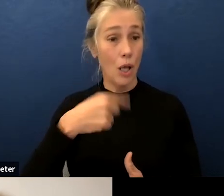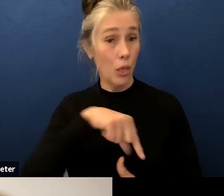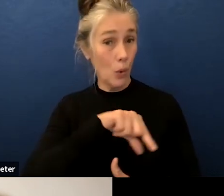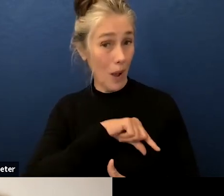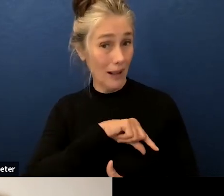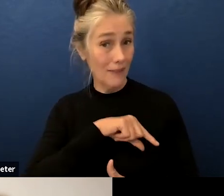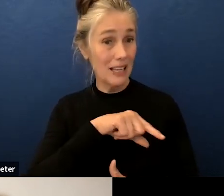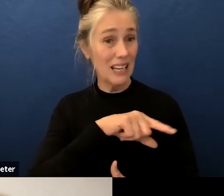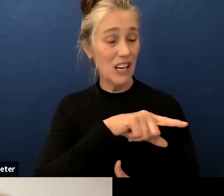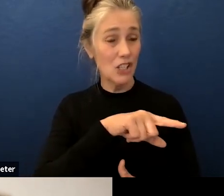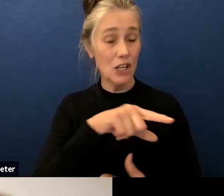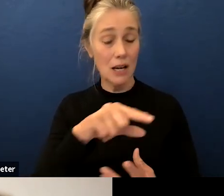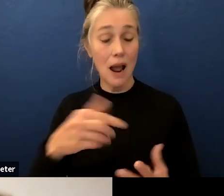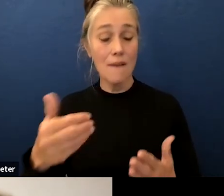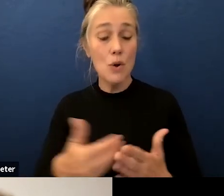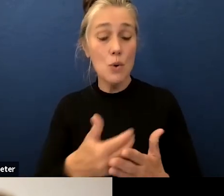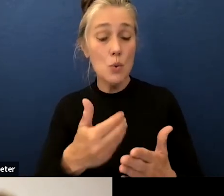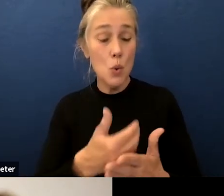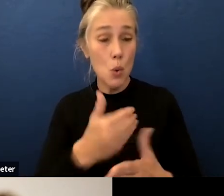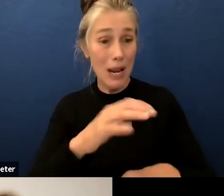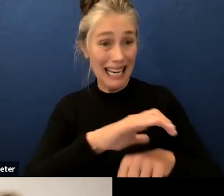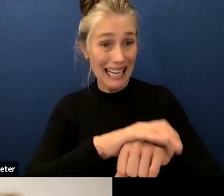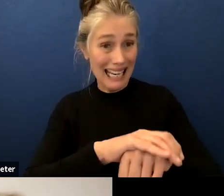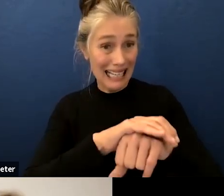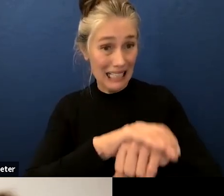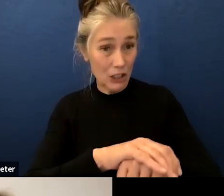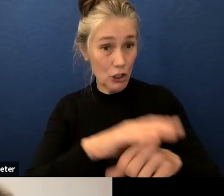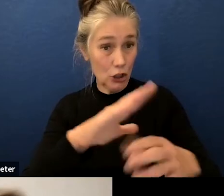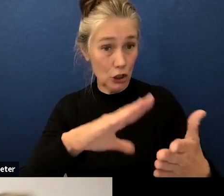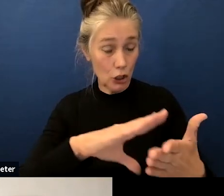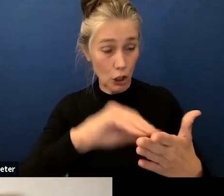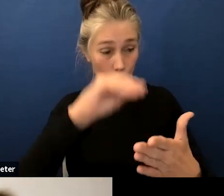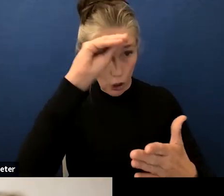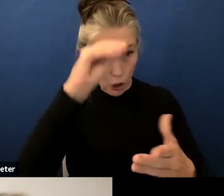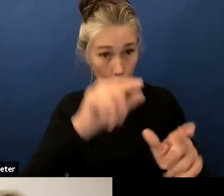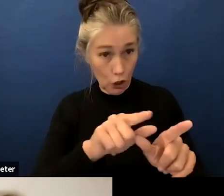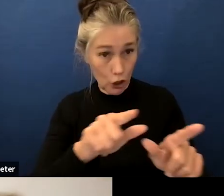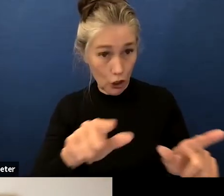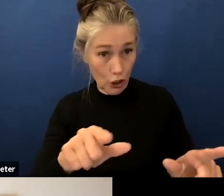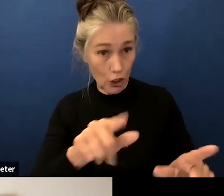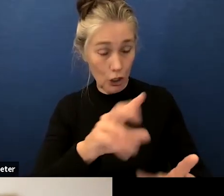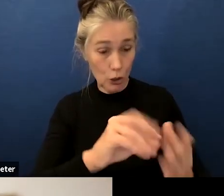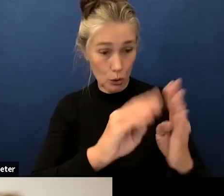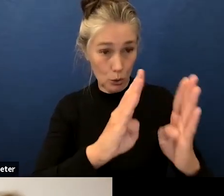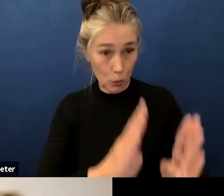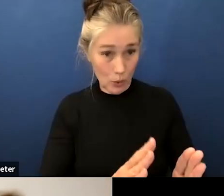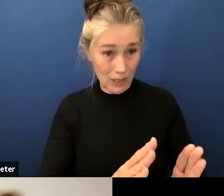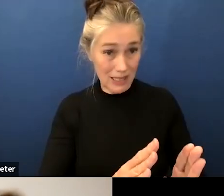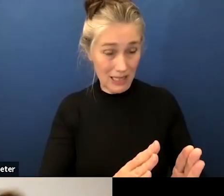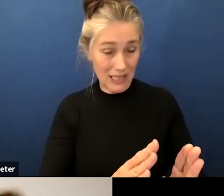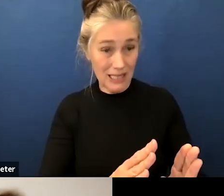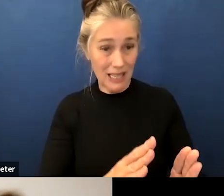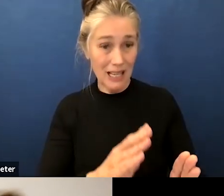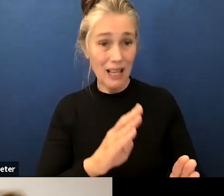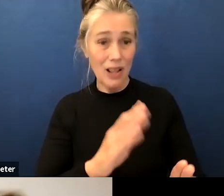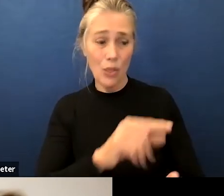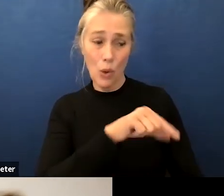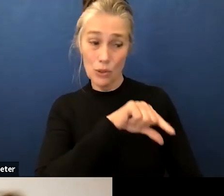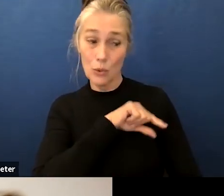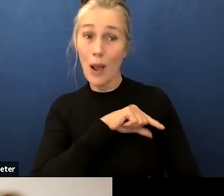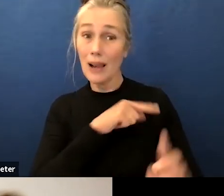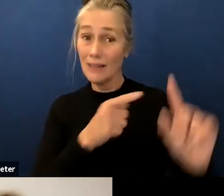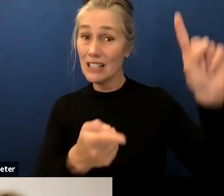special education services we're seeing that those qualifications are just uh declining